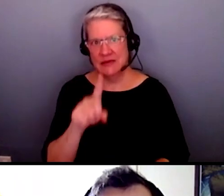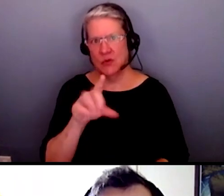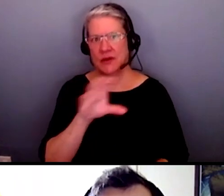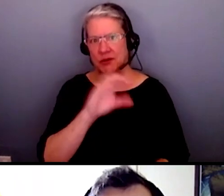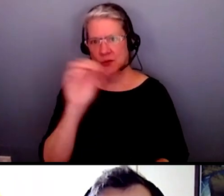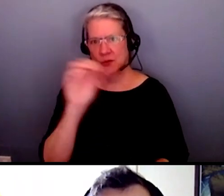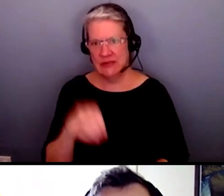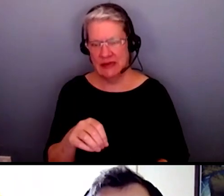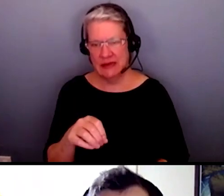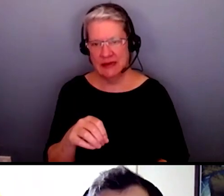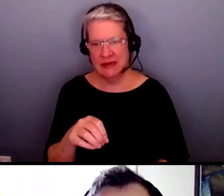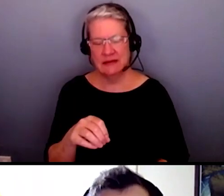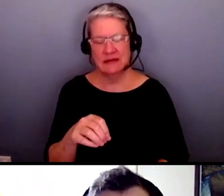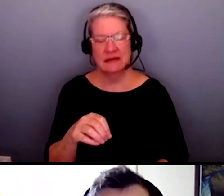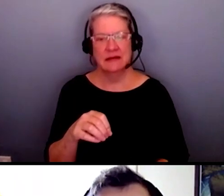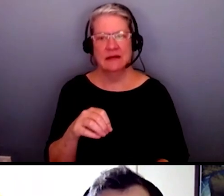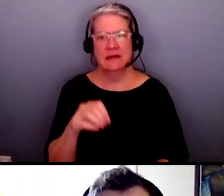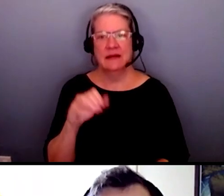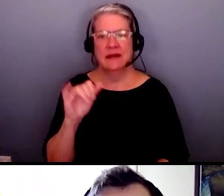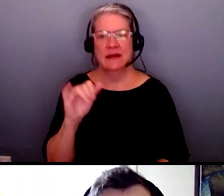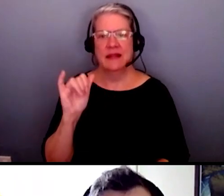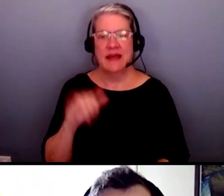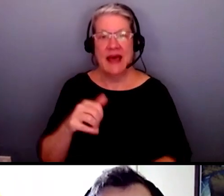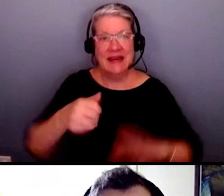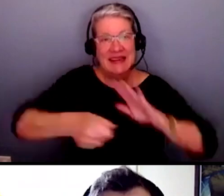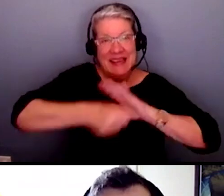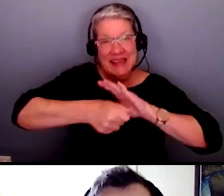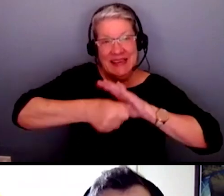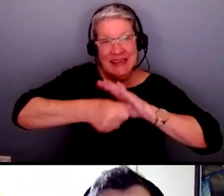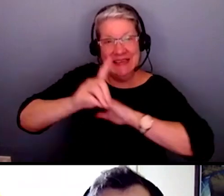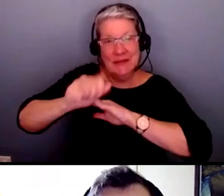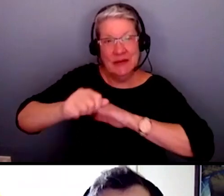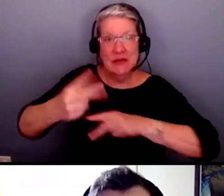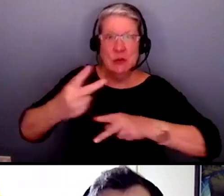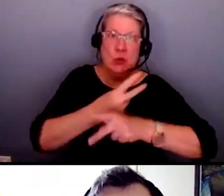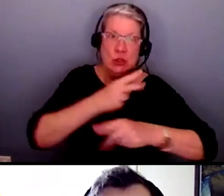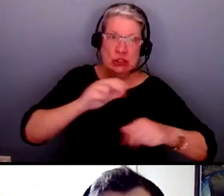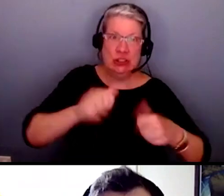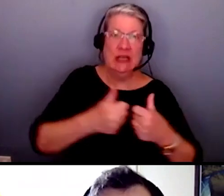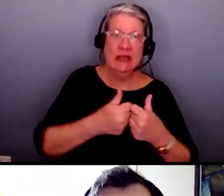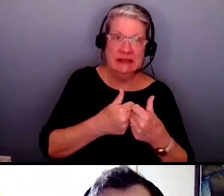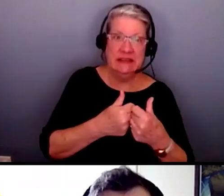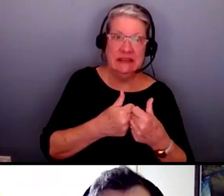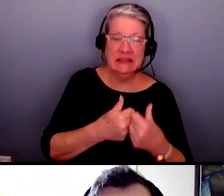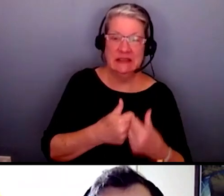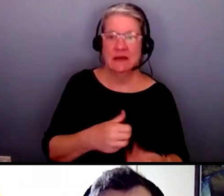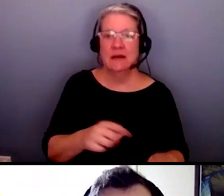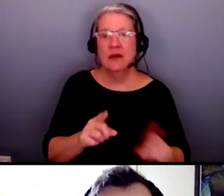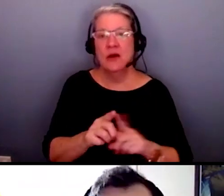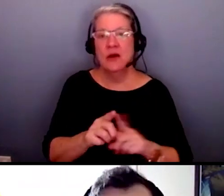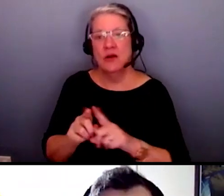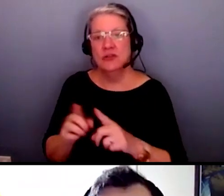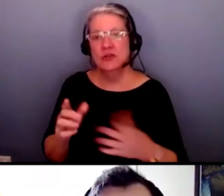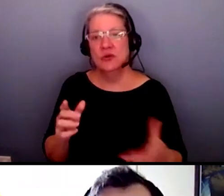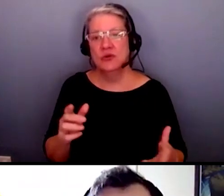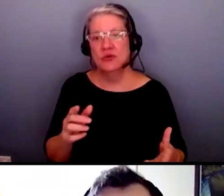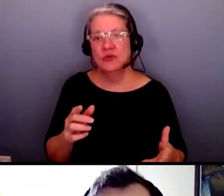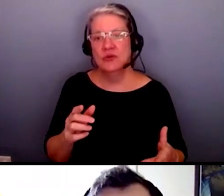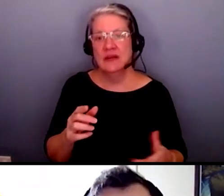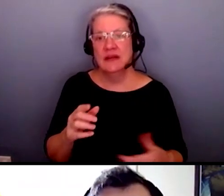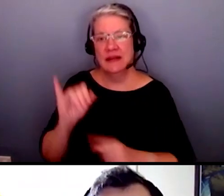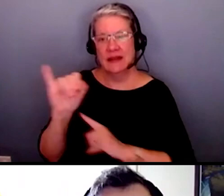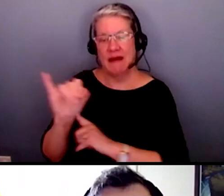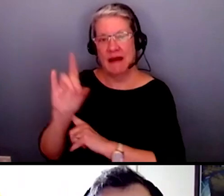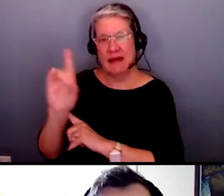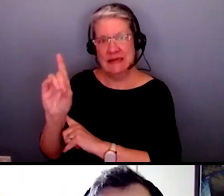disabilities can sometimes be more challenging um another thing to add to that particularly when you're working in the idd